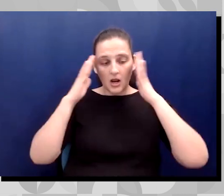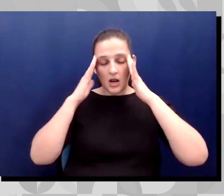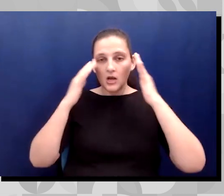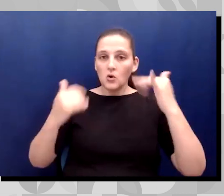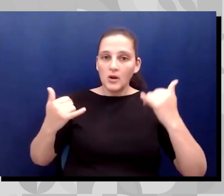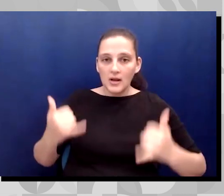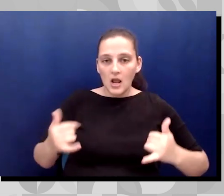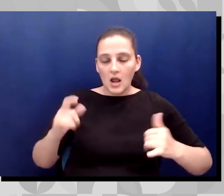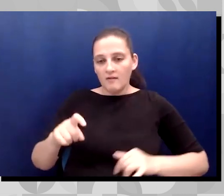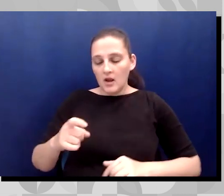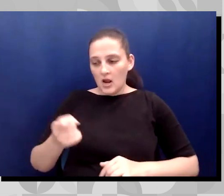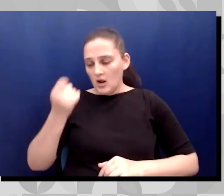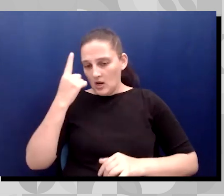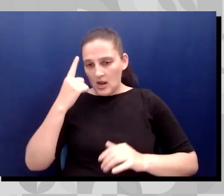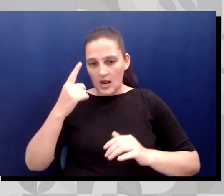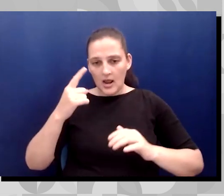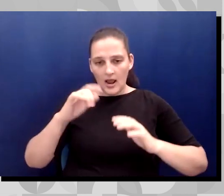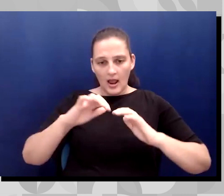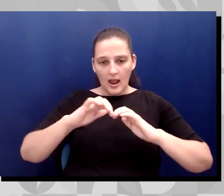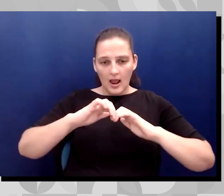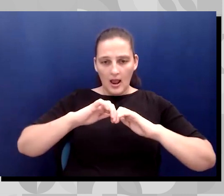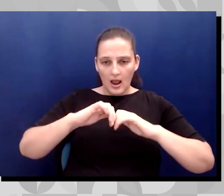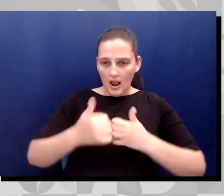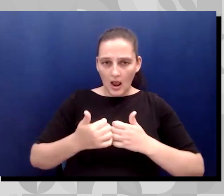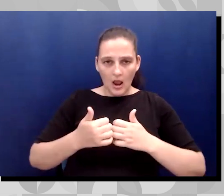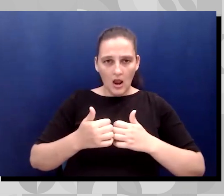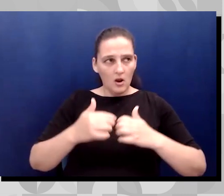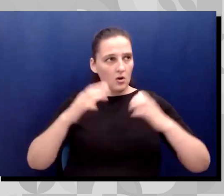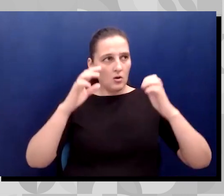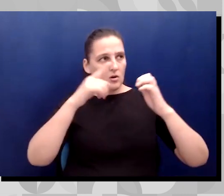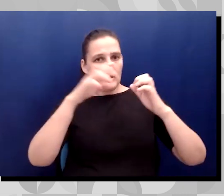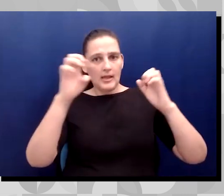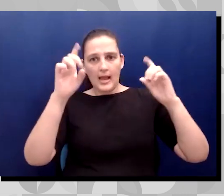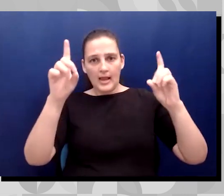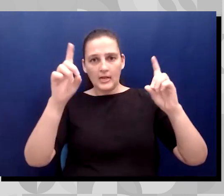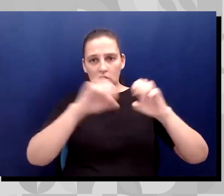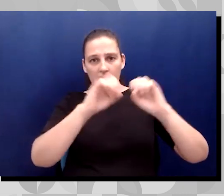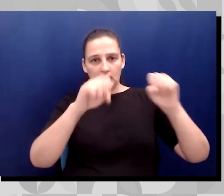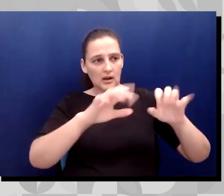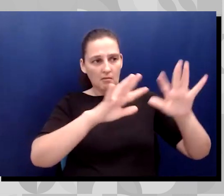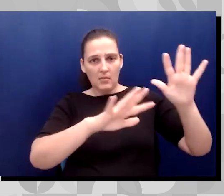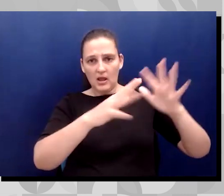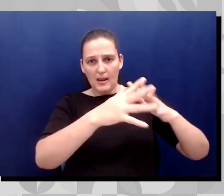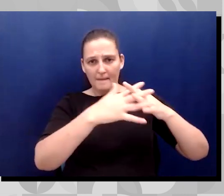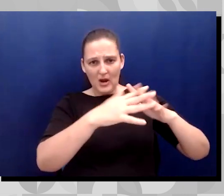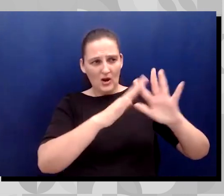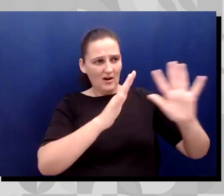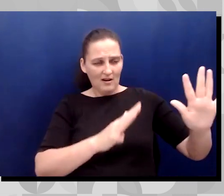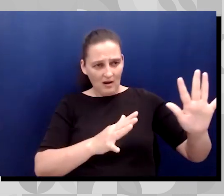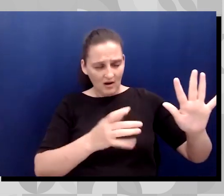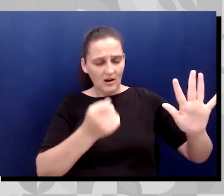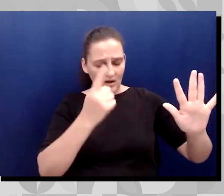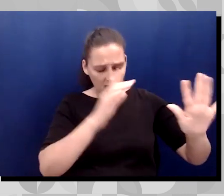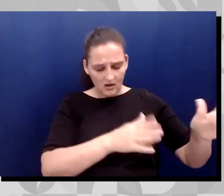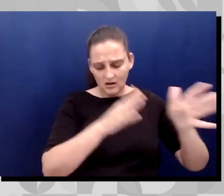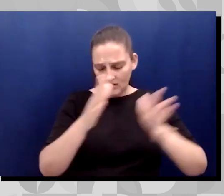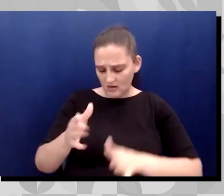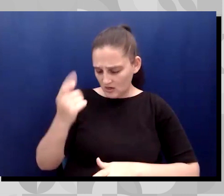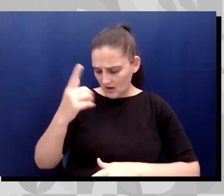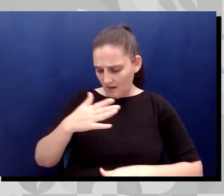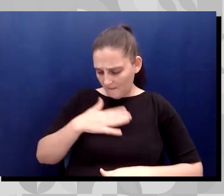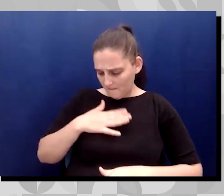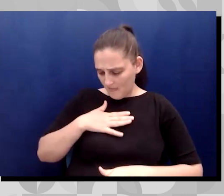only how the education system works in the US, but also understand your rights as a parent of a child with a disability,